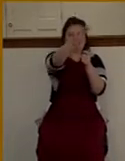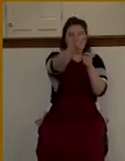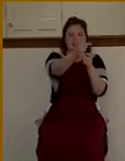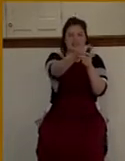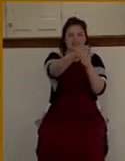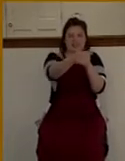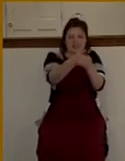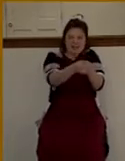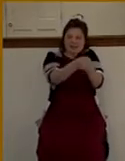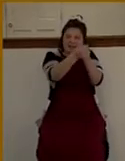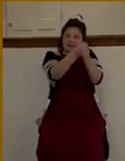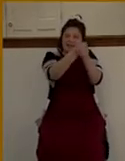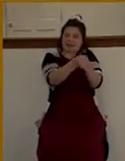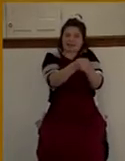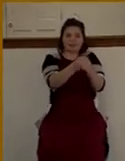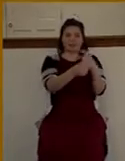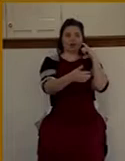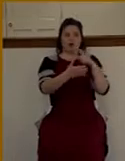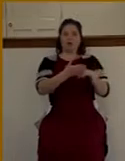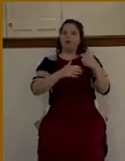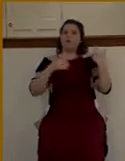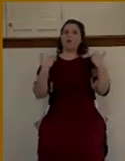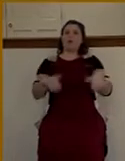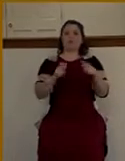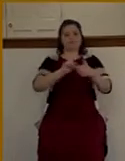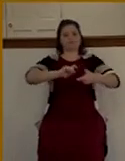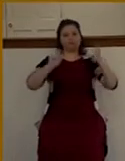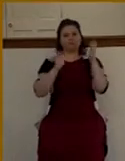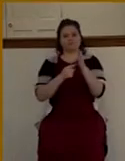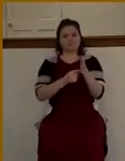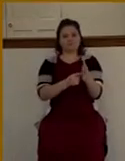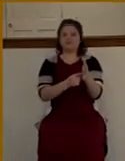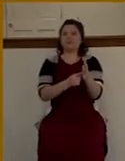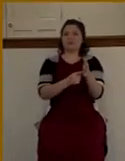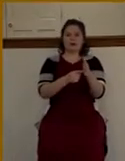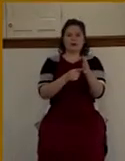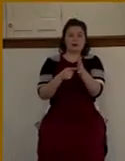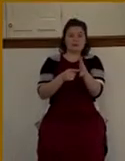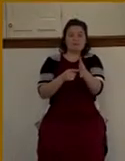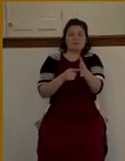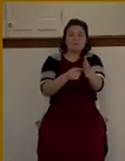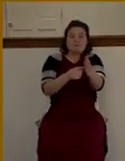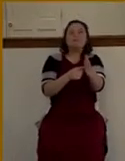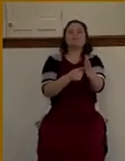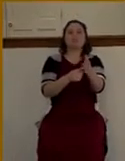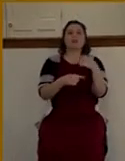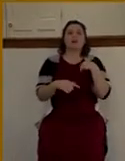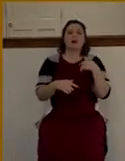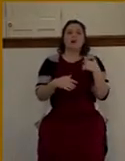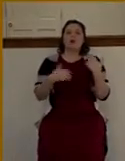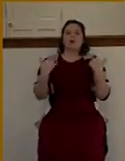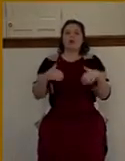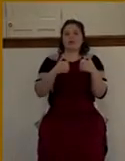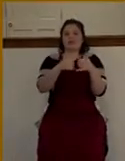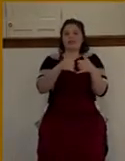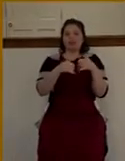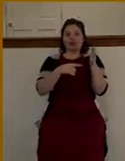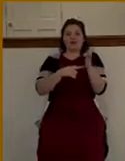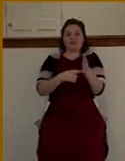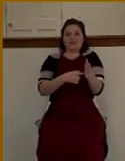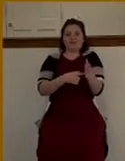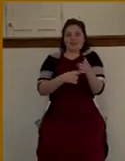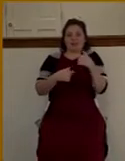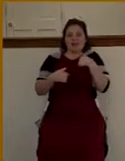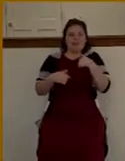that this was a huge fish, kind of a monster fish. And I could just picture in my mind, this is a trophy fish. And I can